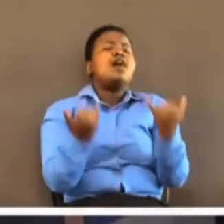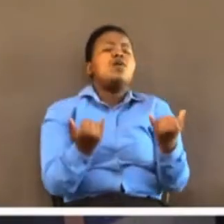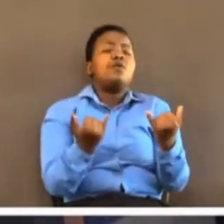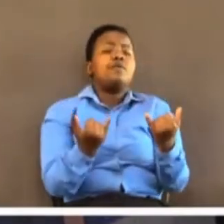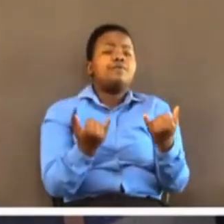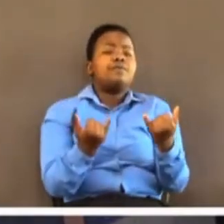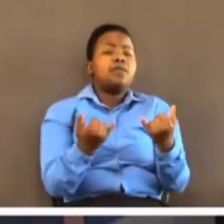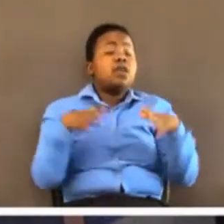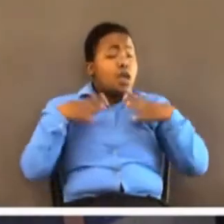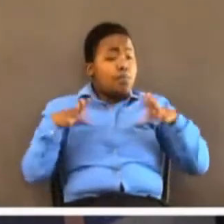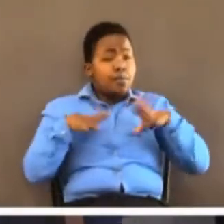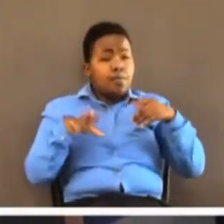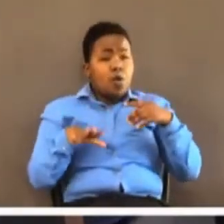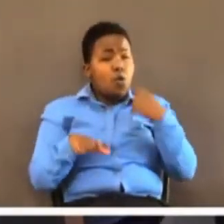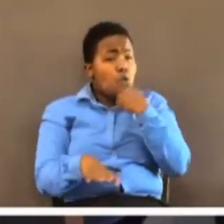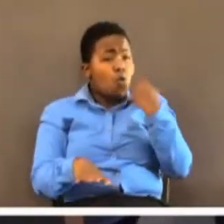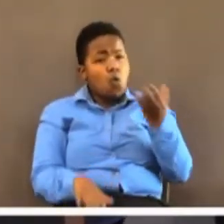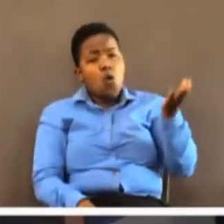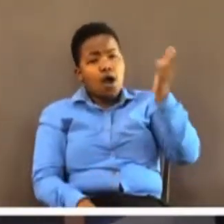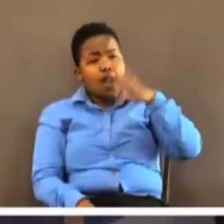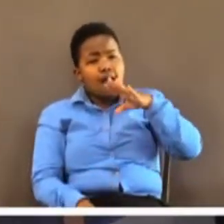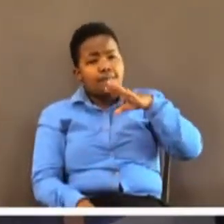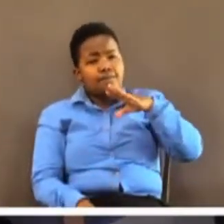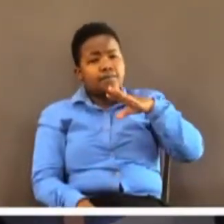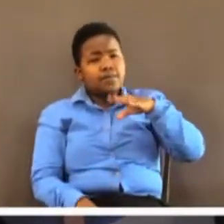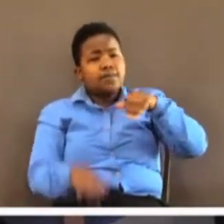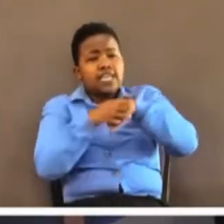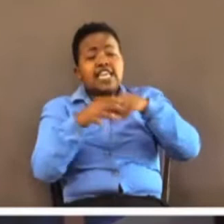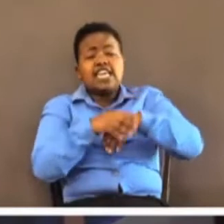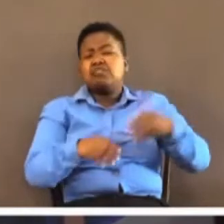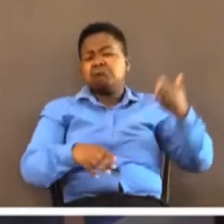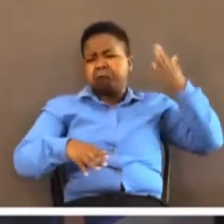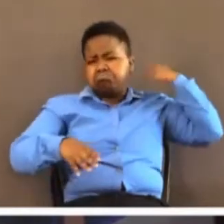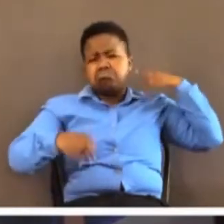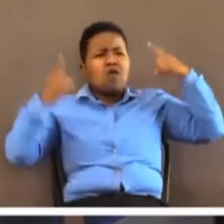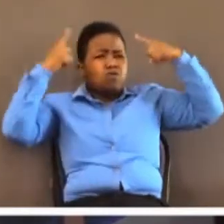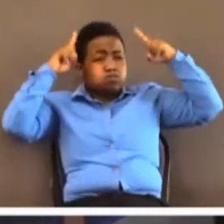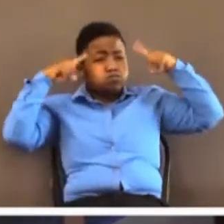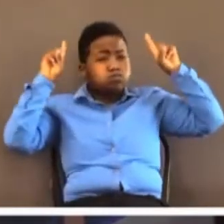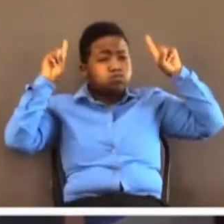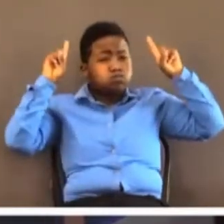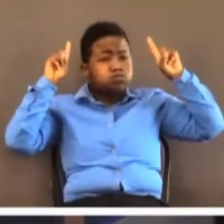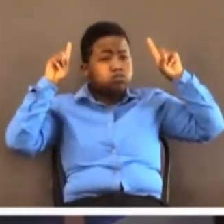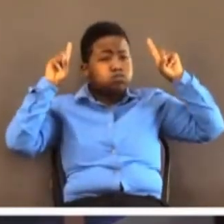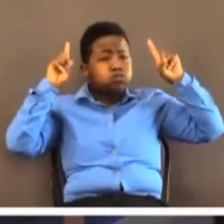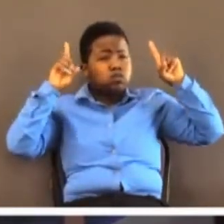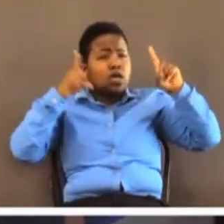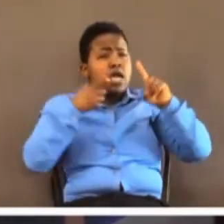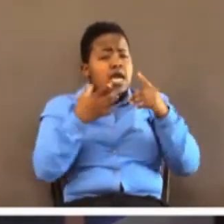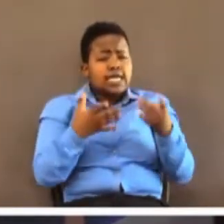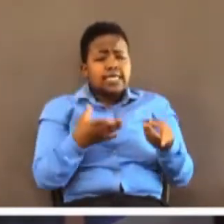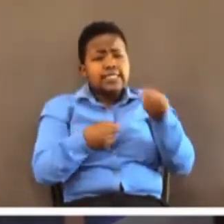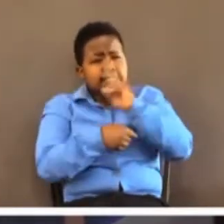There are people who camp in old tents of their past victories. Their daily conversations conversations